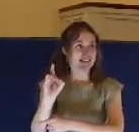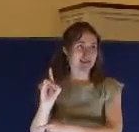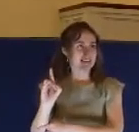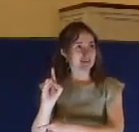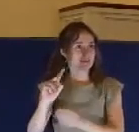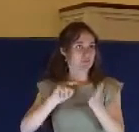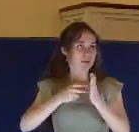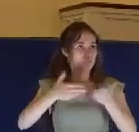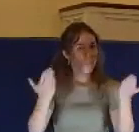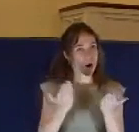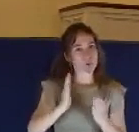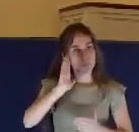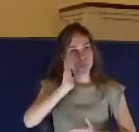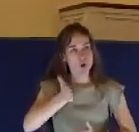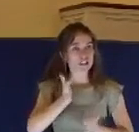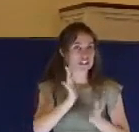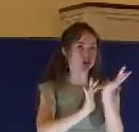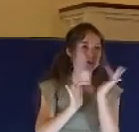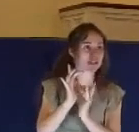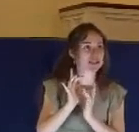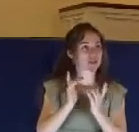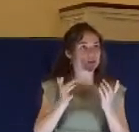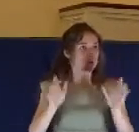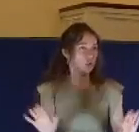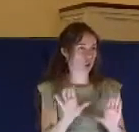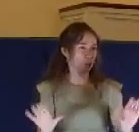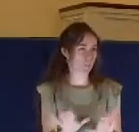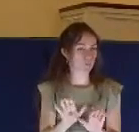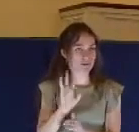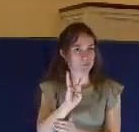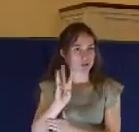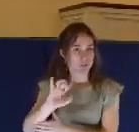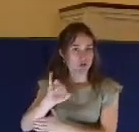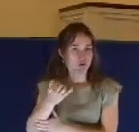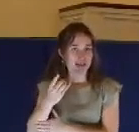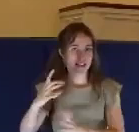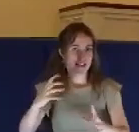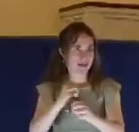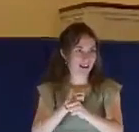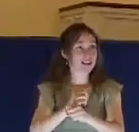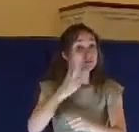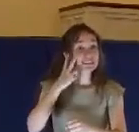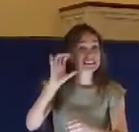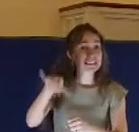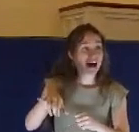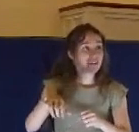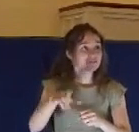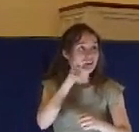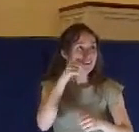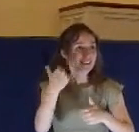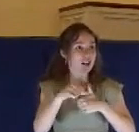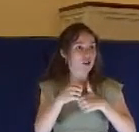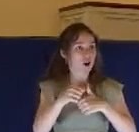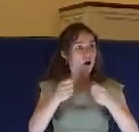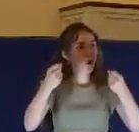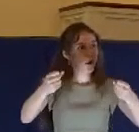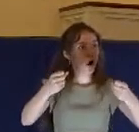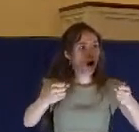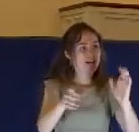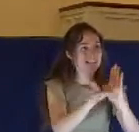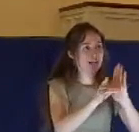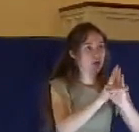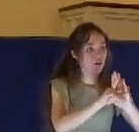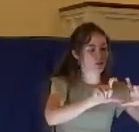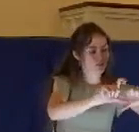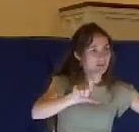You all remember that? What would Jesus do? And sometimes we see those letters on a bumper sticker, WWJD. What would